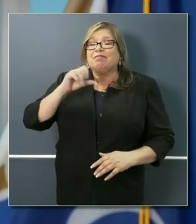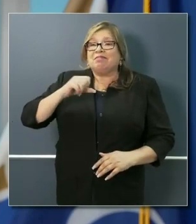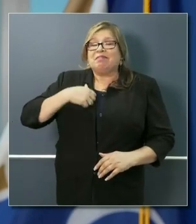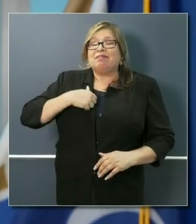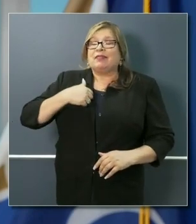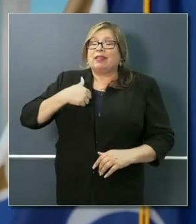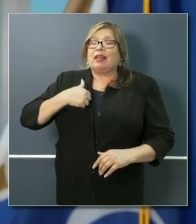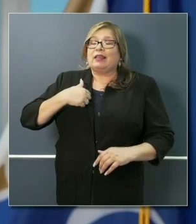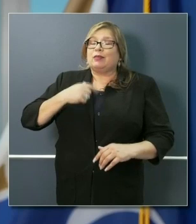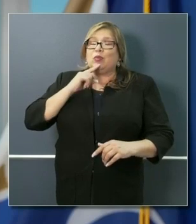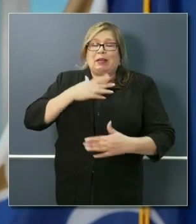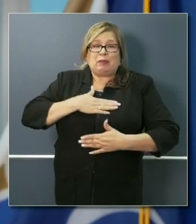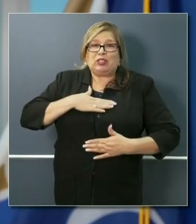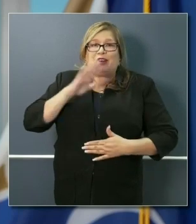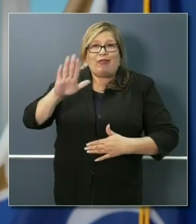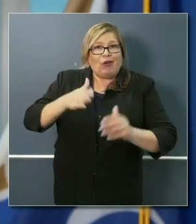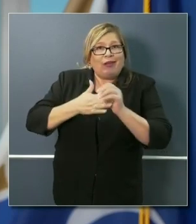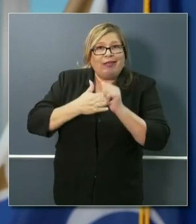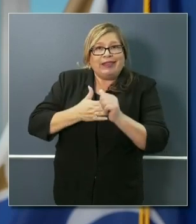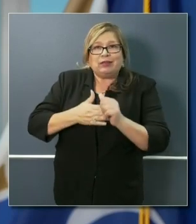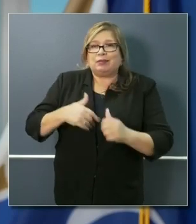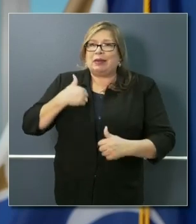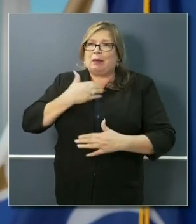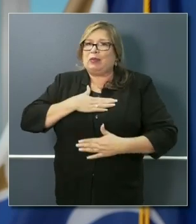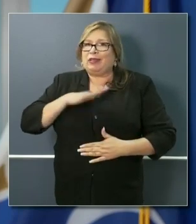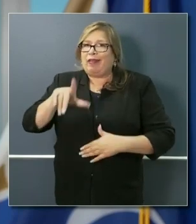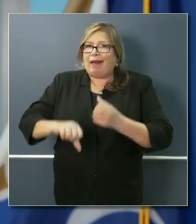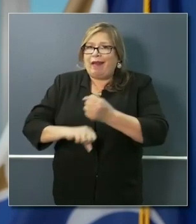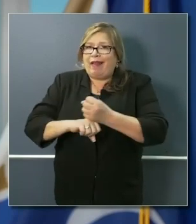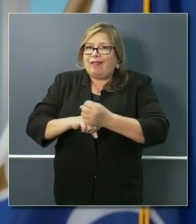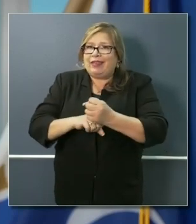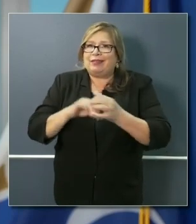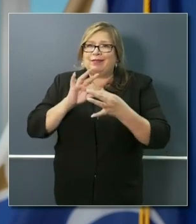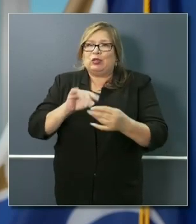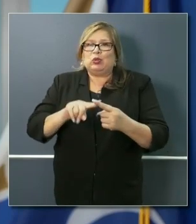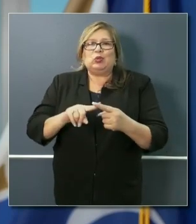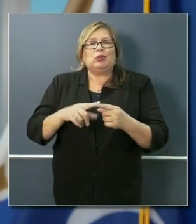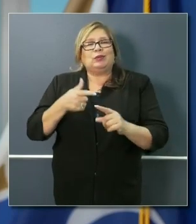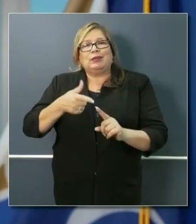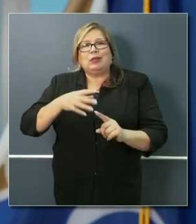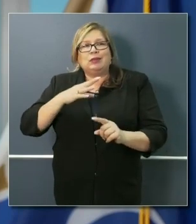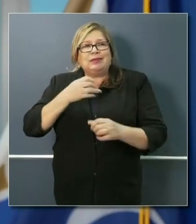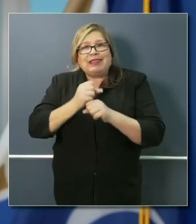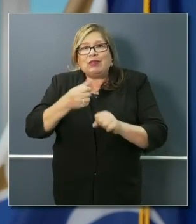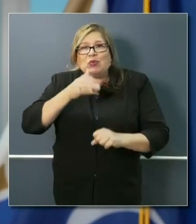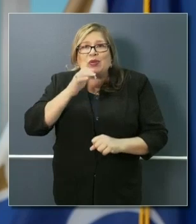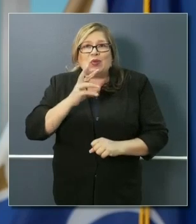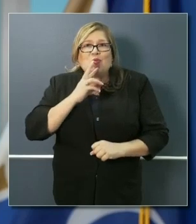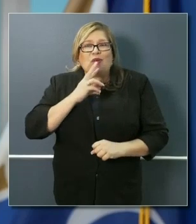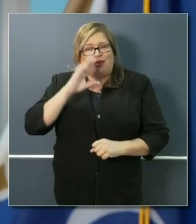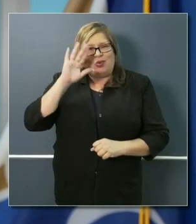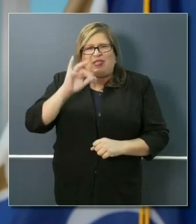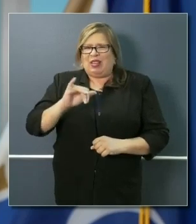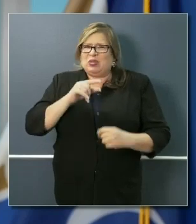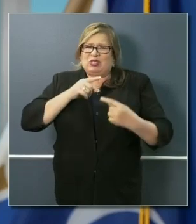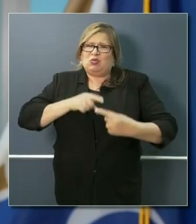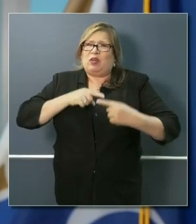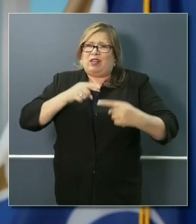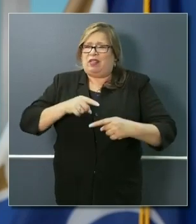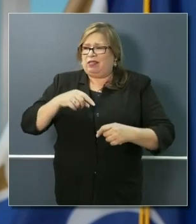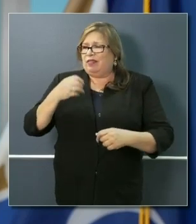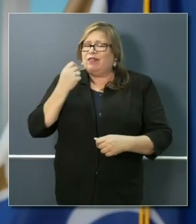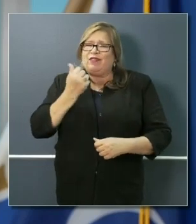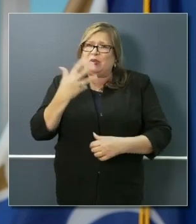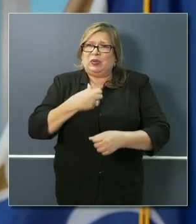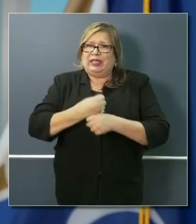was very proud to work with the legislature this year on a safe drinking water strategy that struggled for a few years in this state.